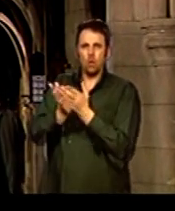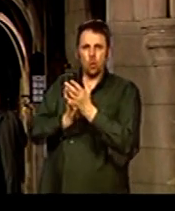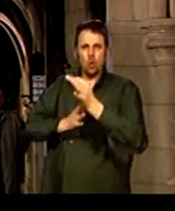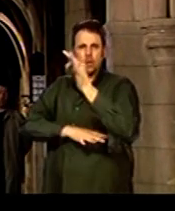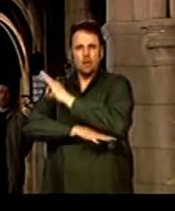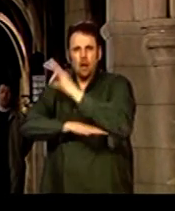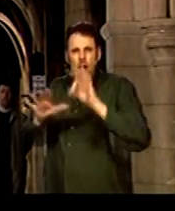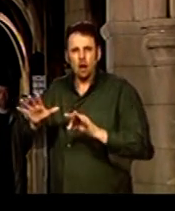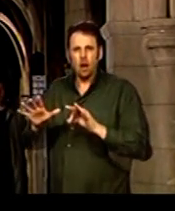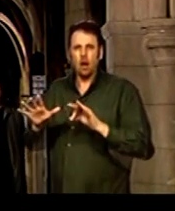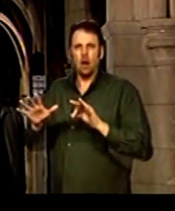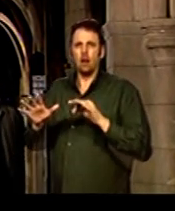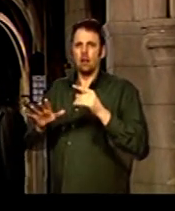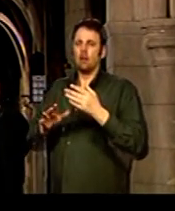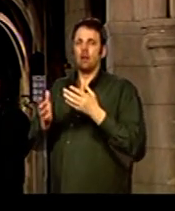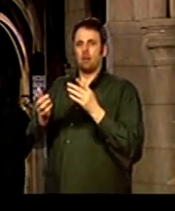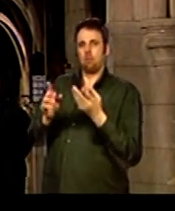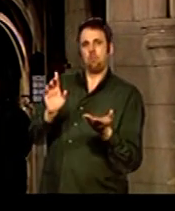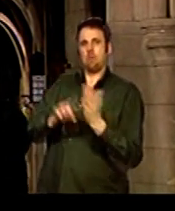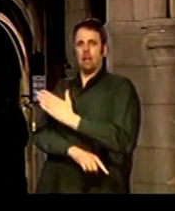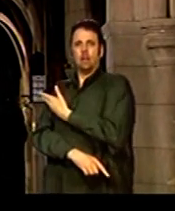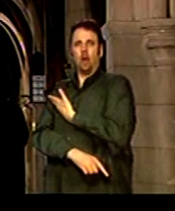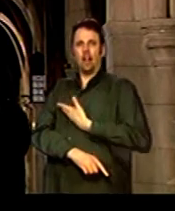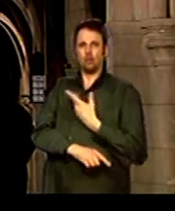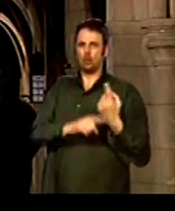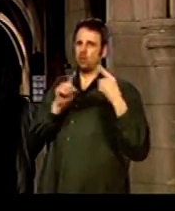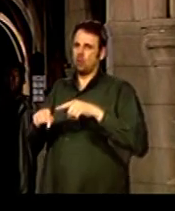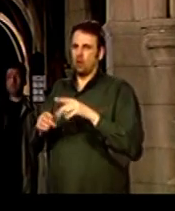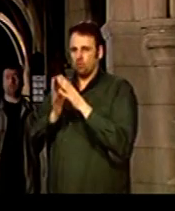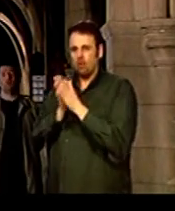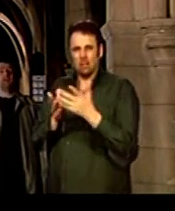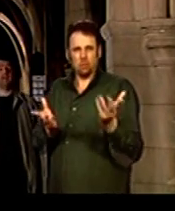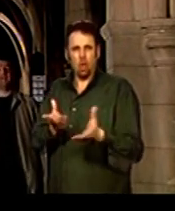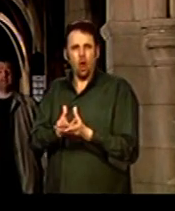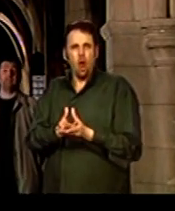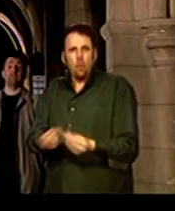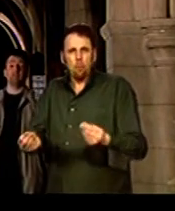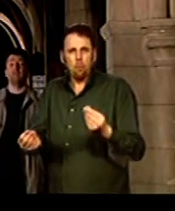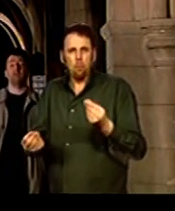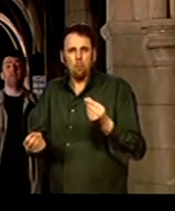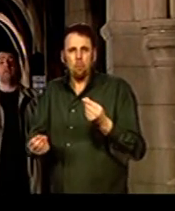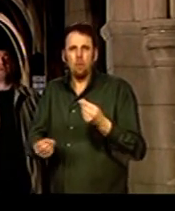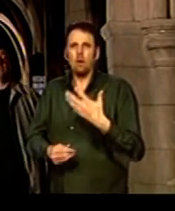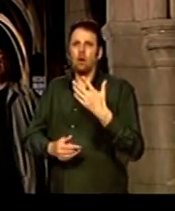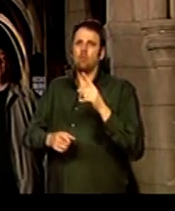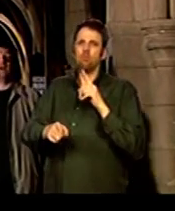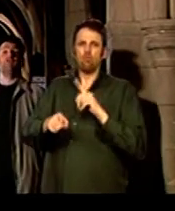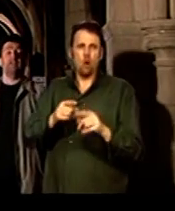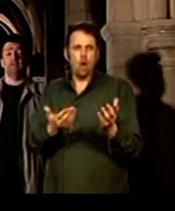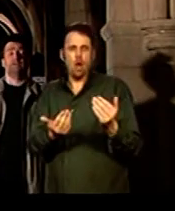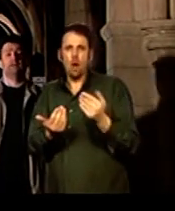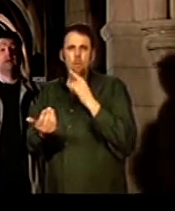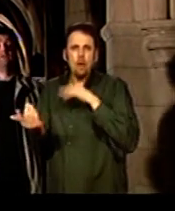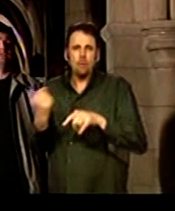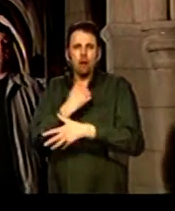worship through art and through architecture and to restore to Anglicanism some sense of the